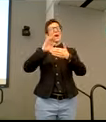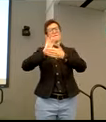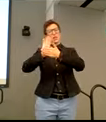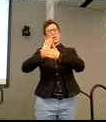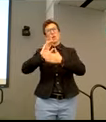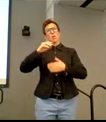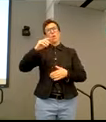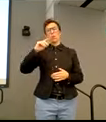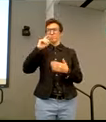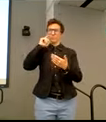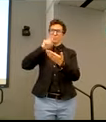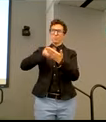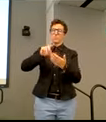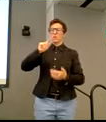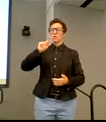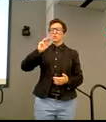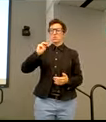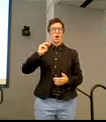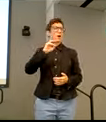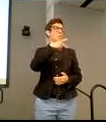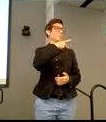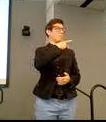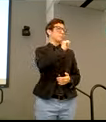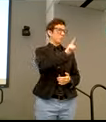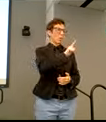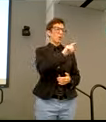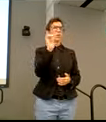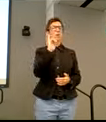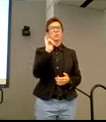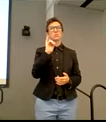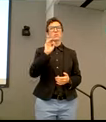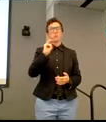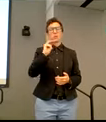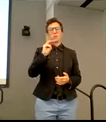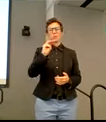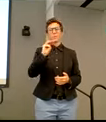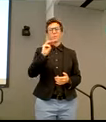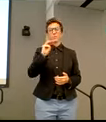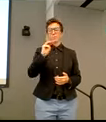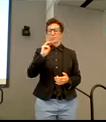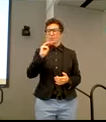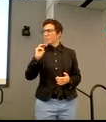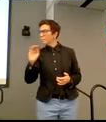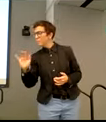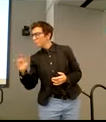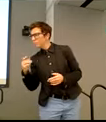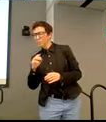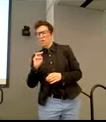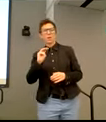to Paul, and also to Margaret, Mary, Mary